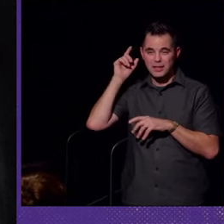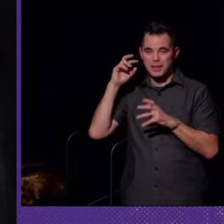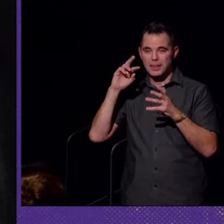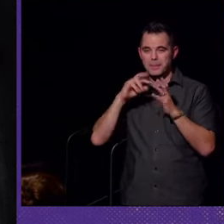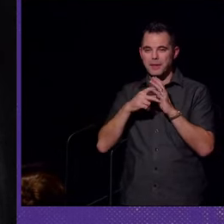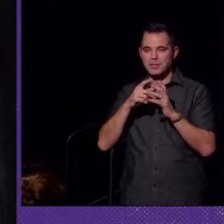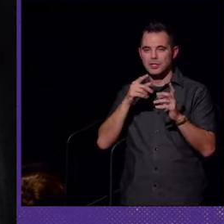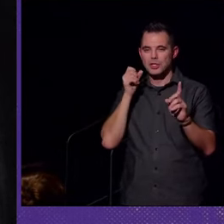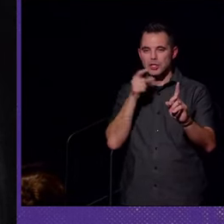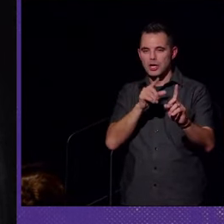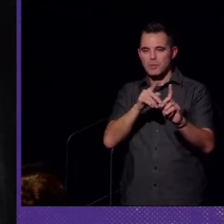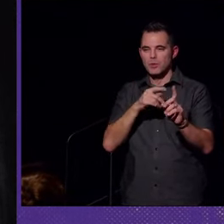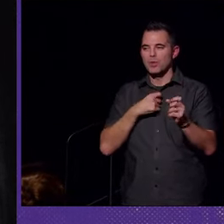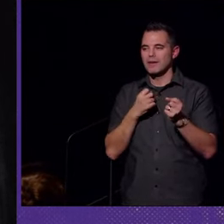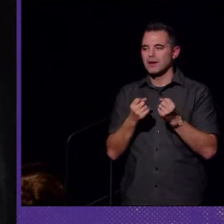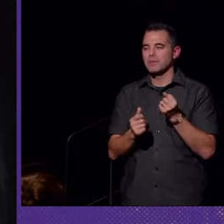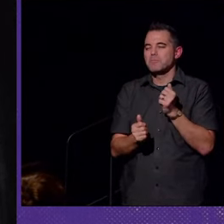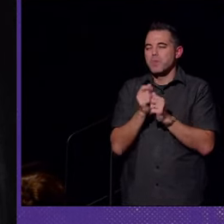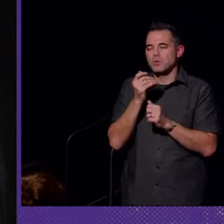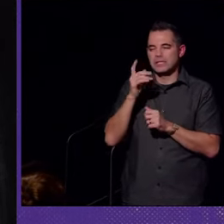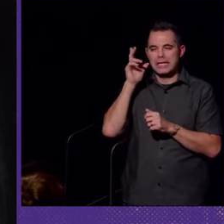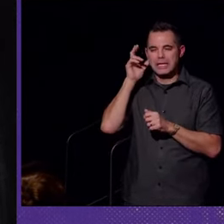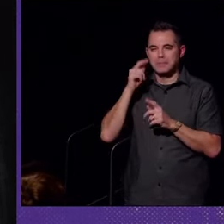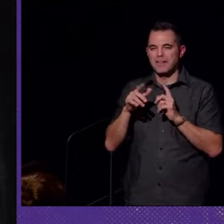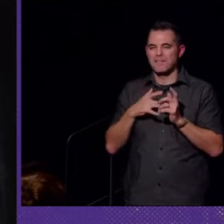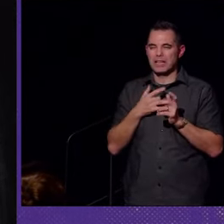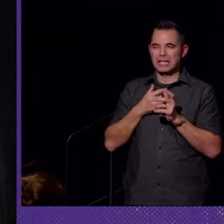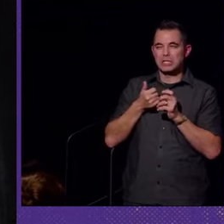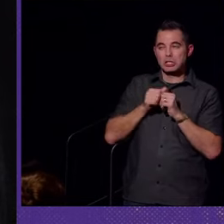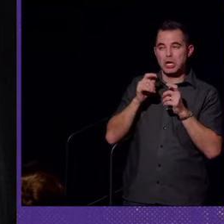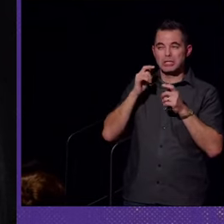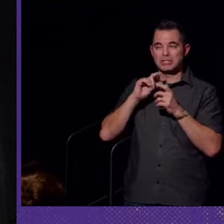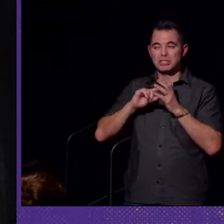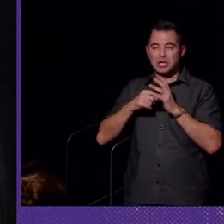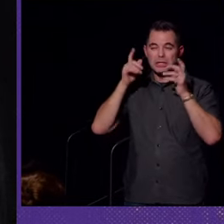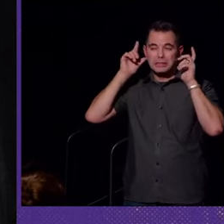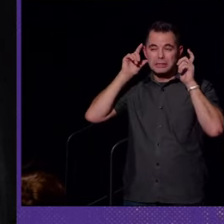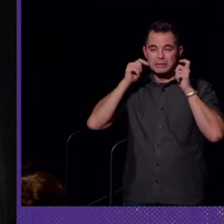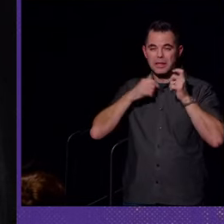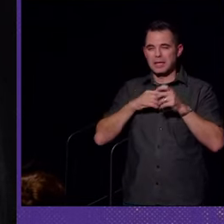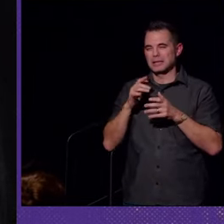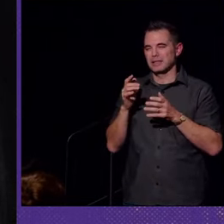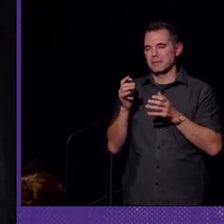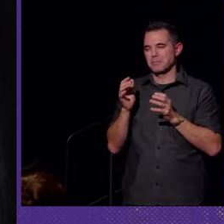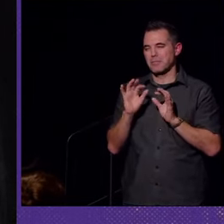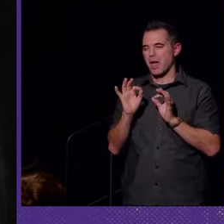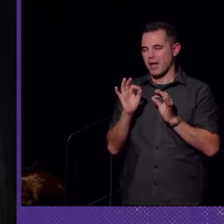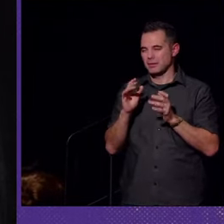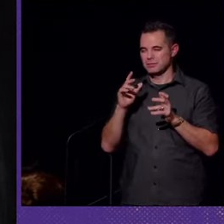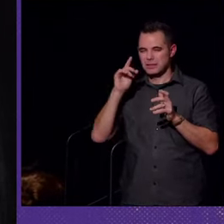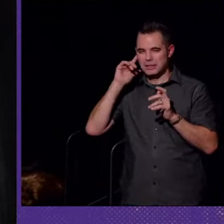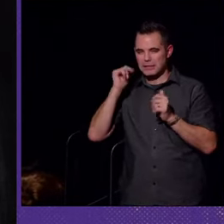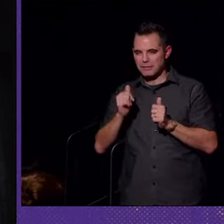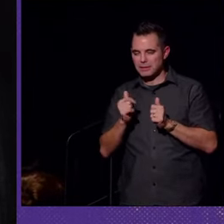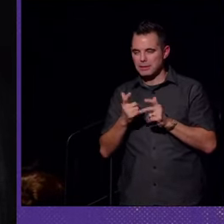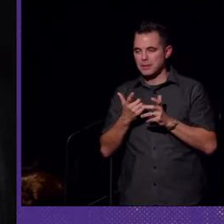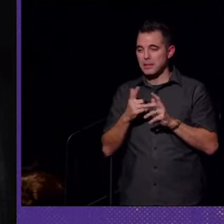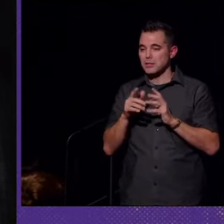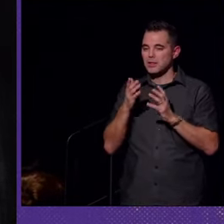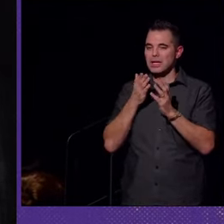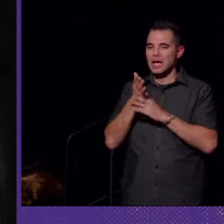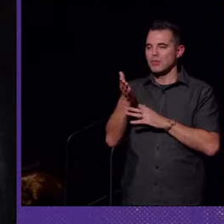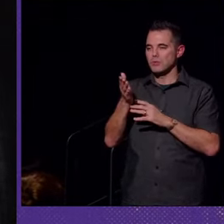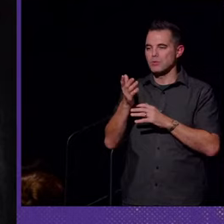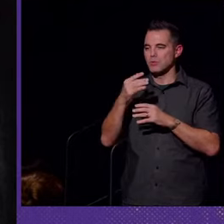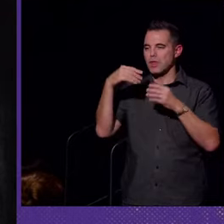target people who have most of their hearing but feel like it's starting to go to people with, like, mild deafness. And it's also meant to cut through